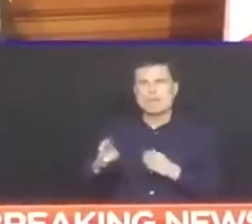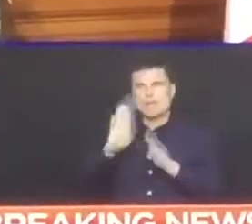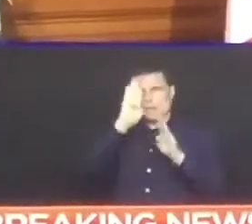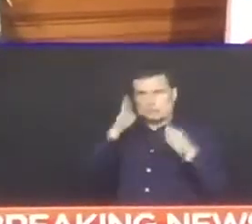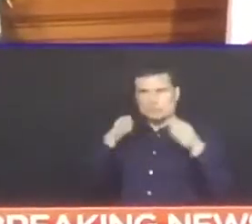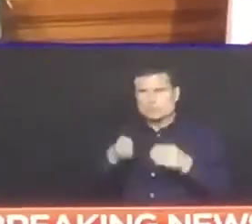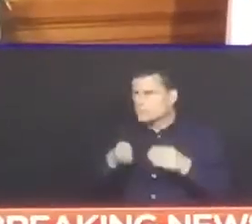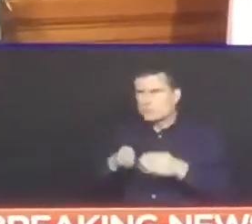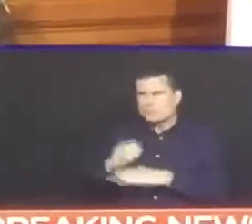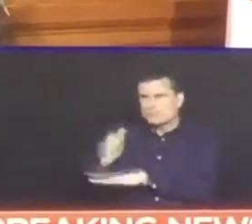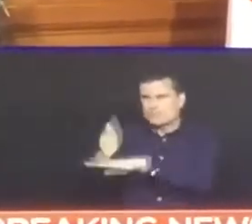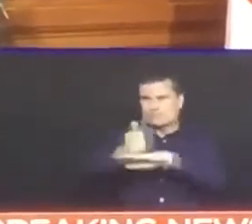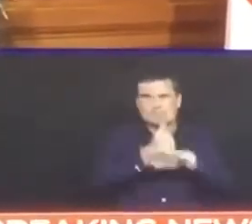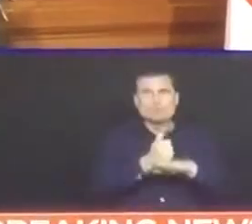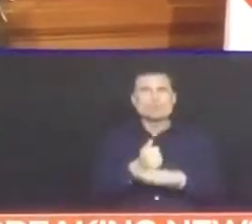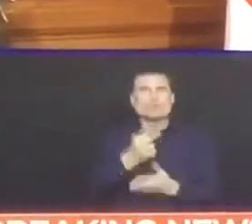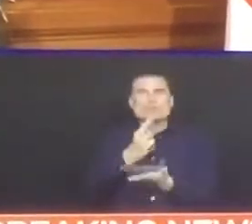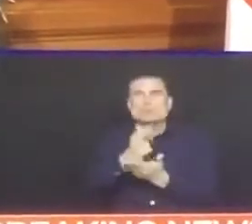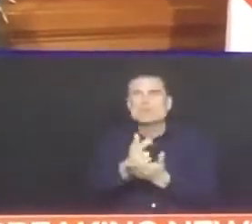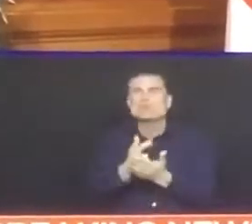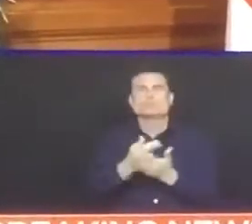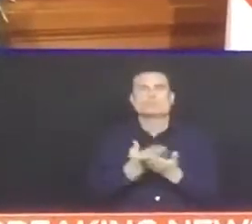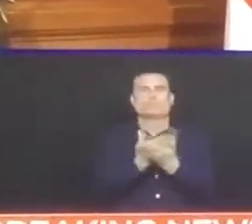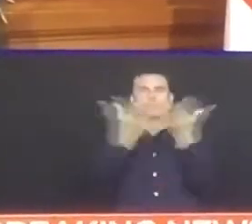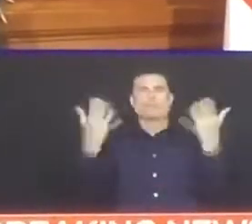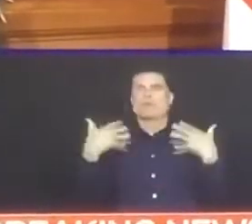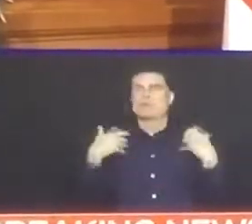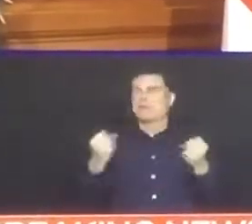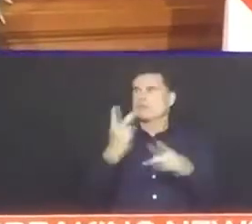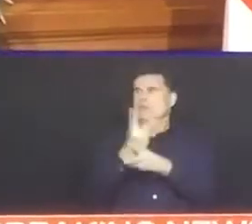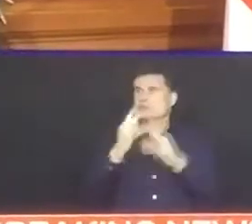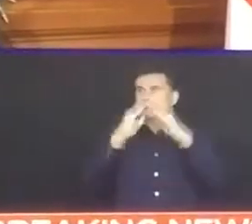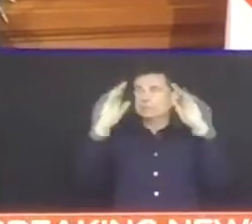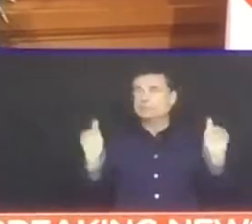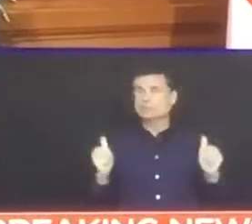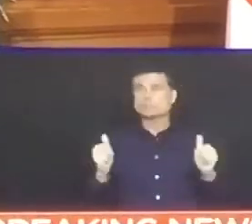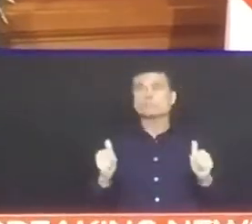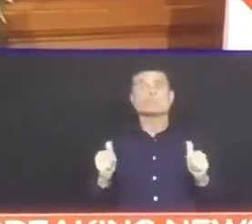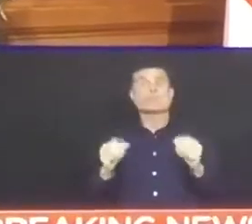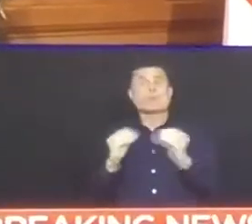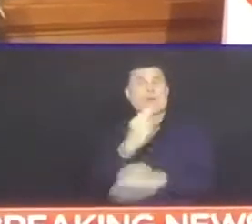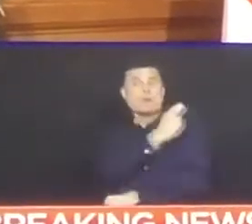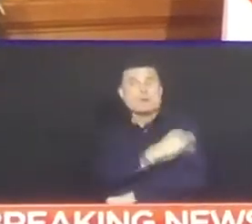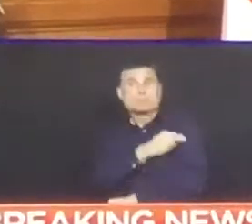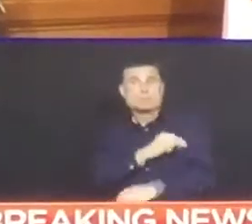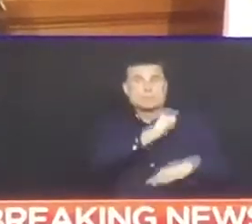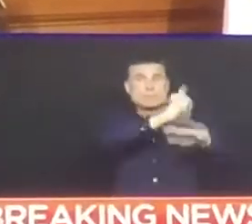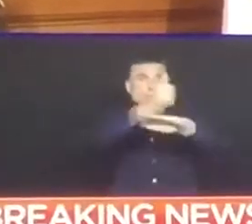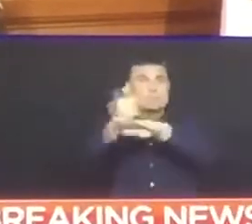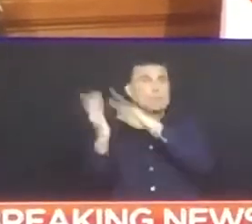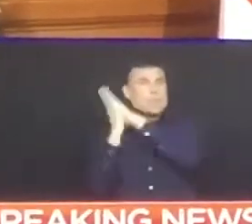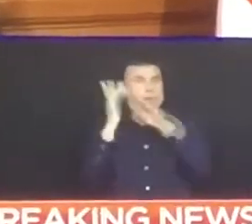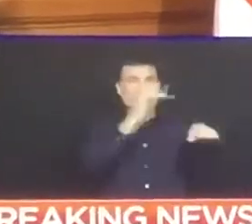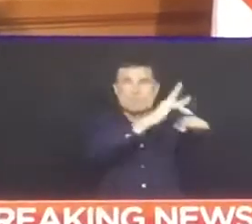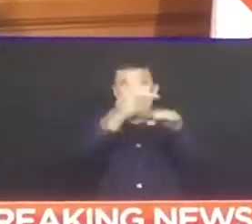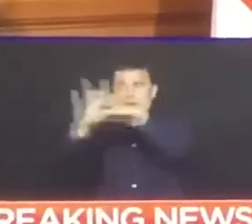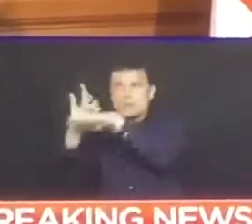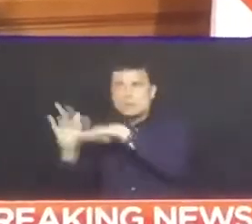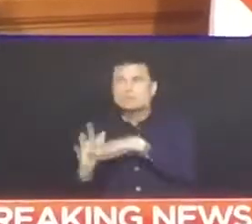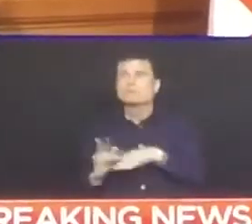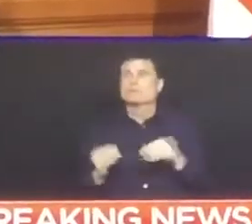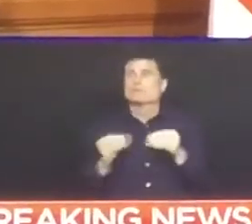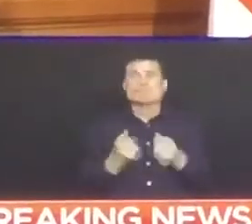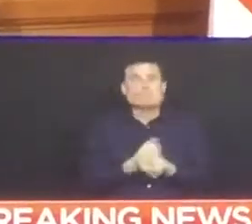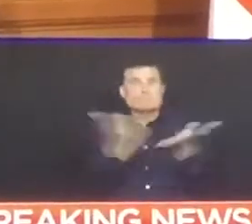up protections in our long-term care facilities. We've restricted travel and closed our borders. We've taken extraordinary